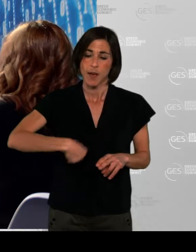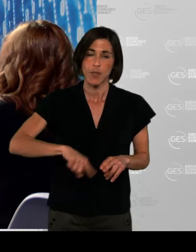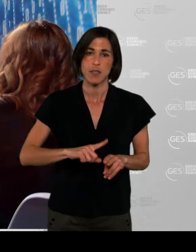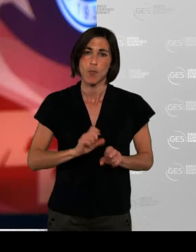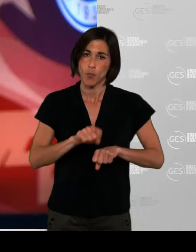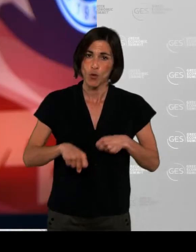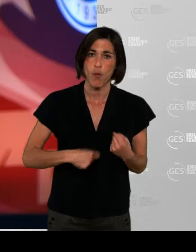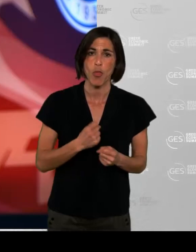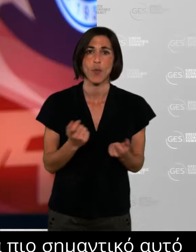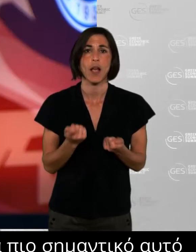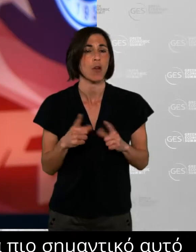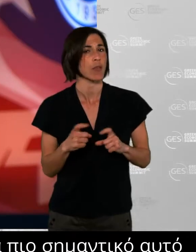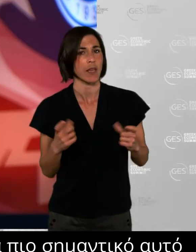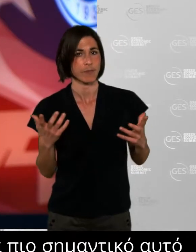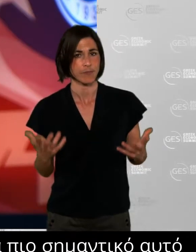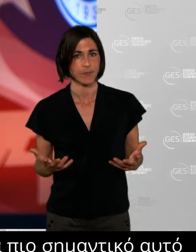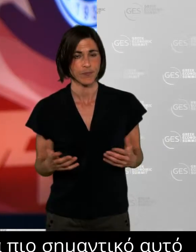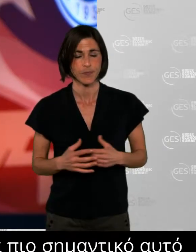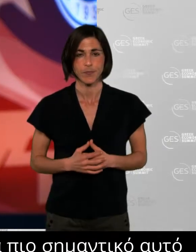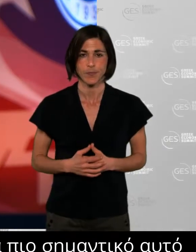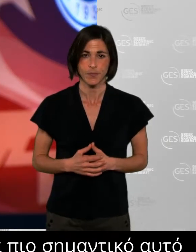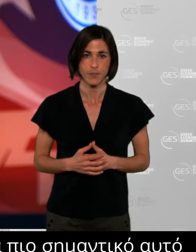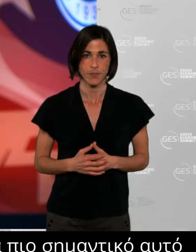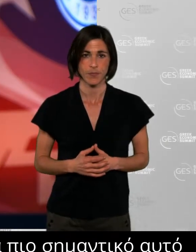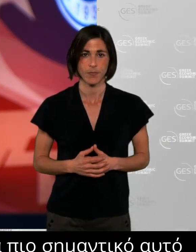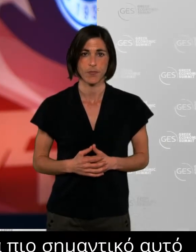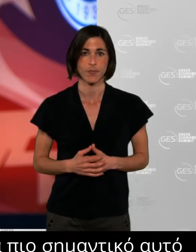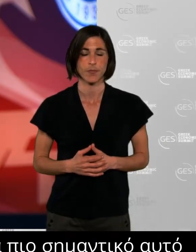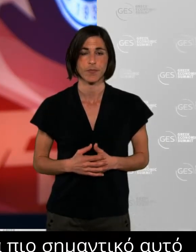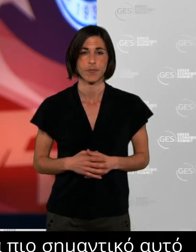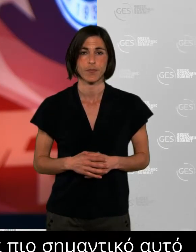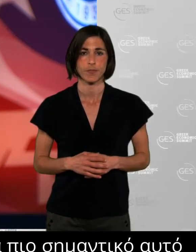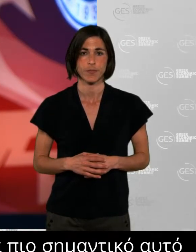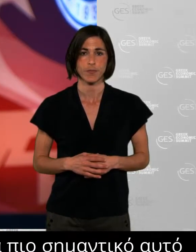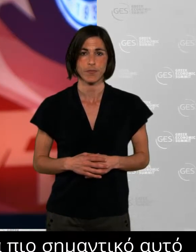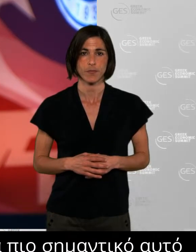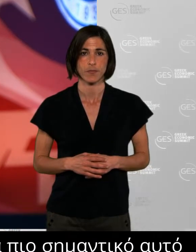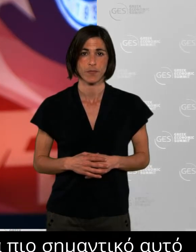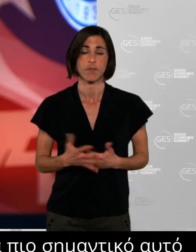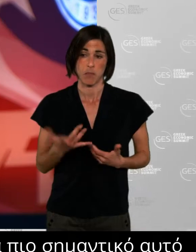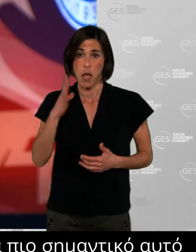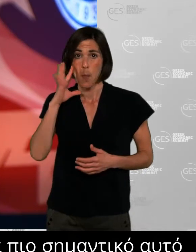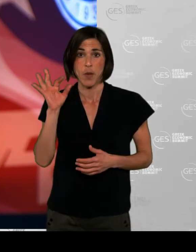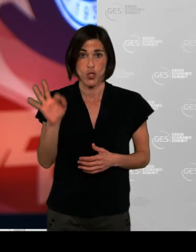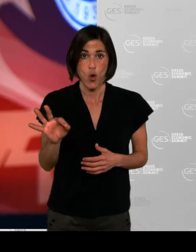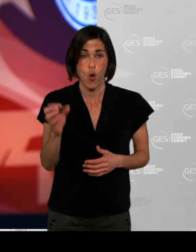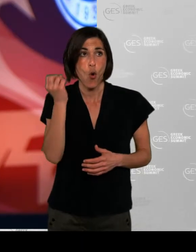way also to evolve our culture in NBG is